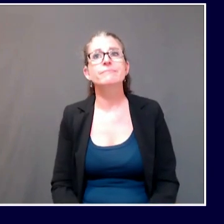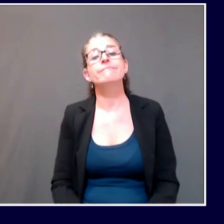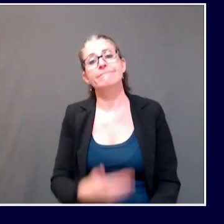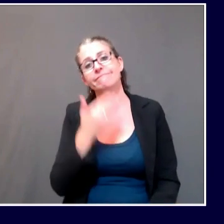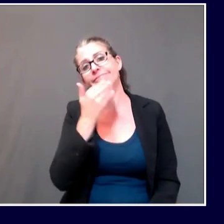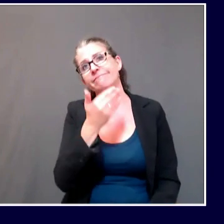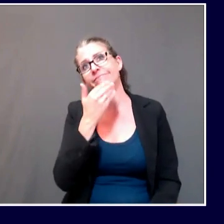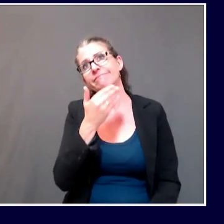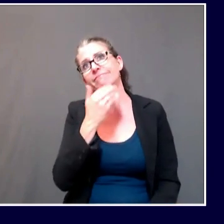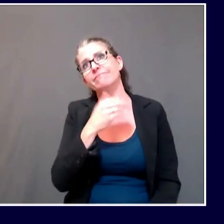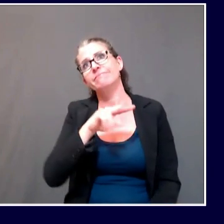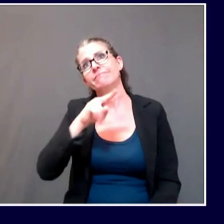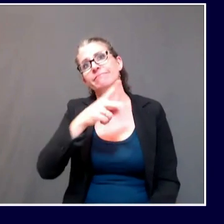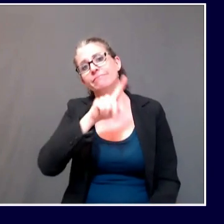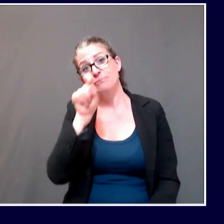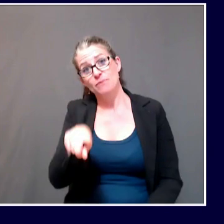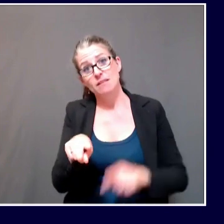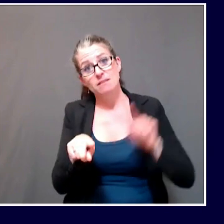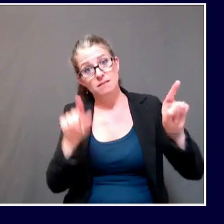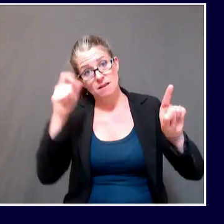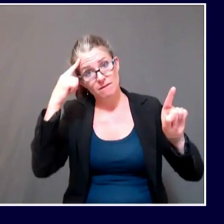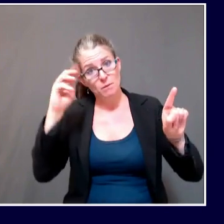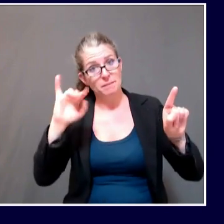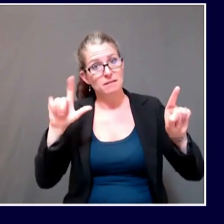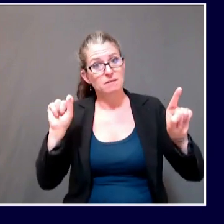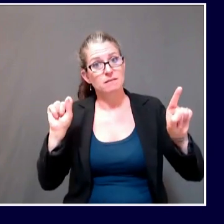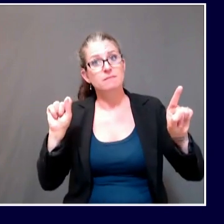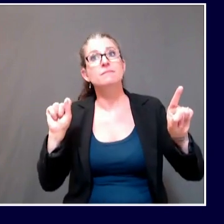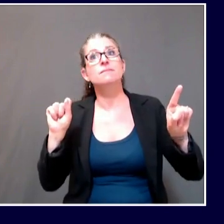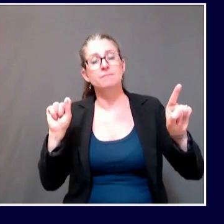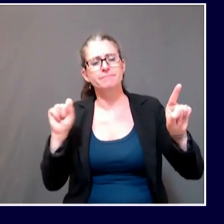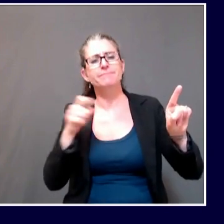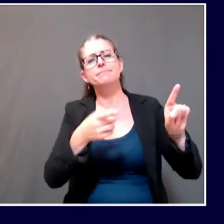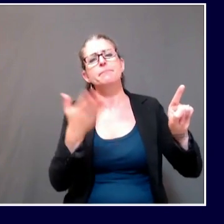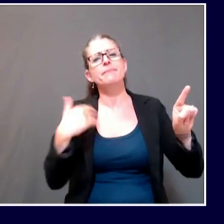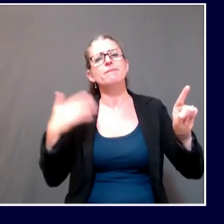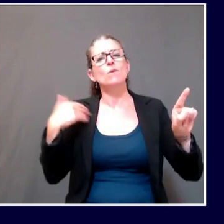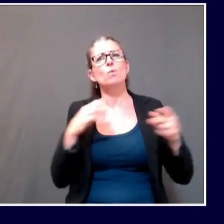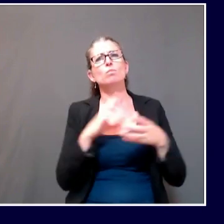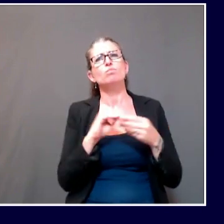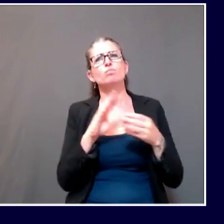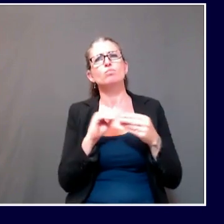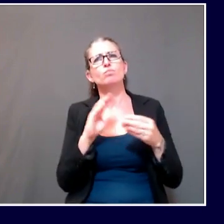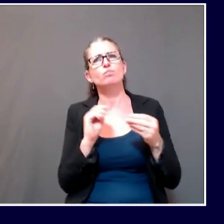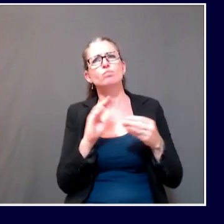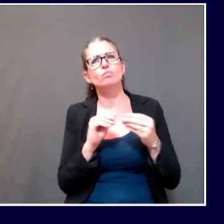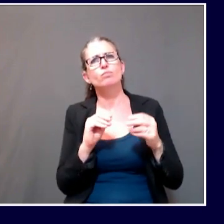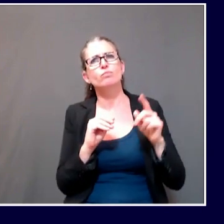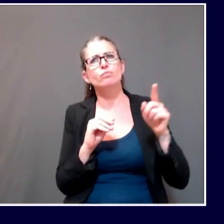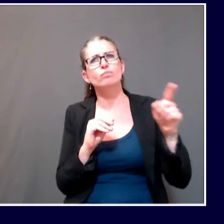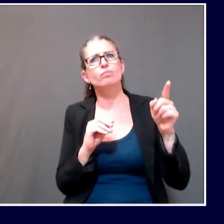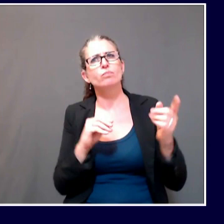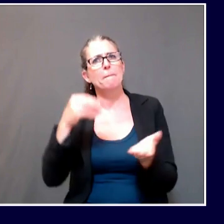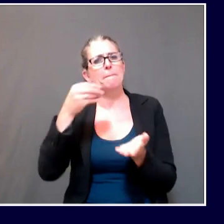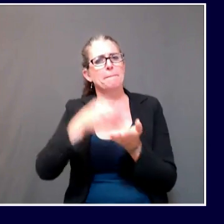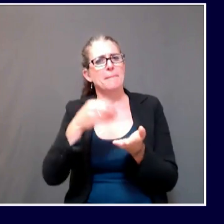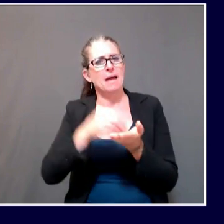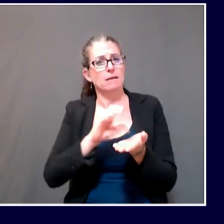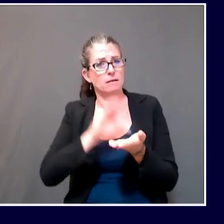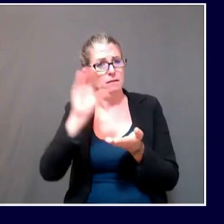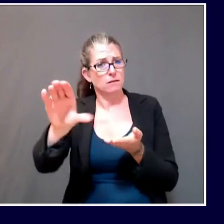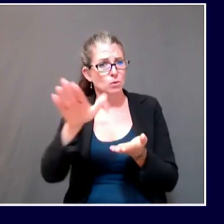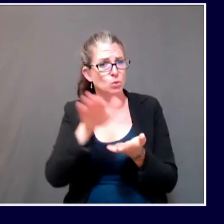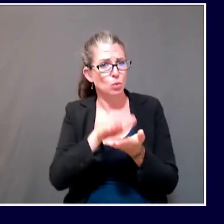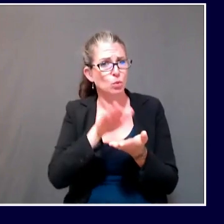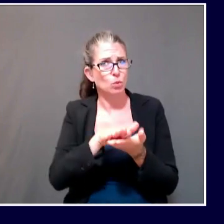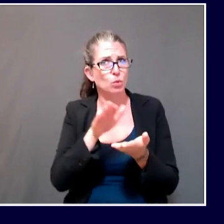surrounding providing additional funding for schools in the state. And I'm just wondering where you guys are at with that funding. And I know that